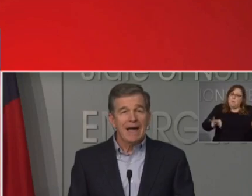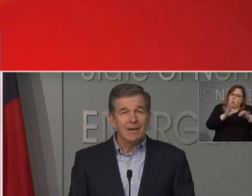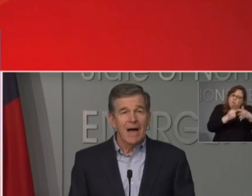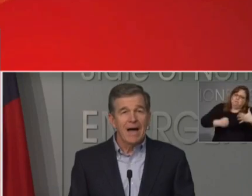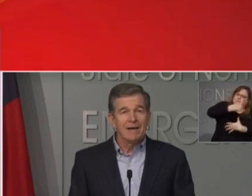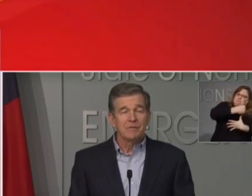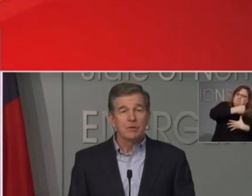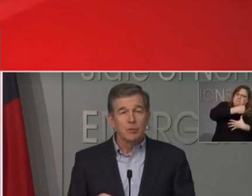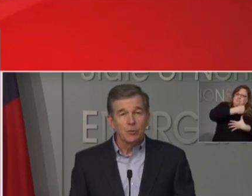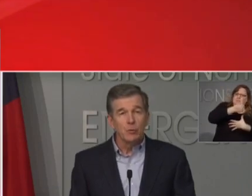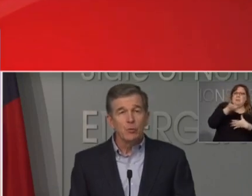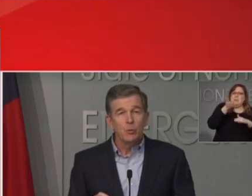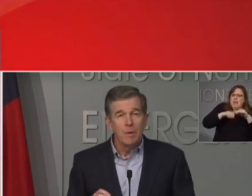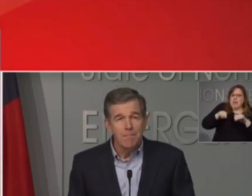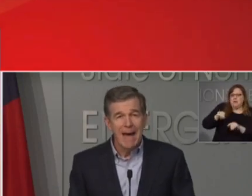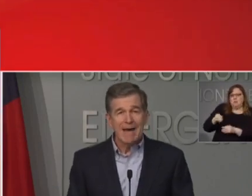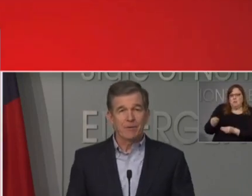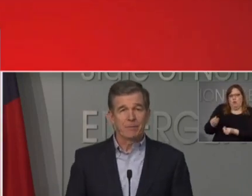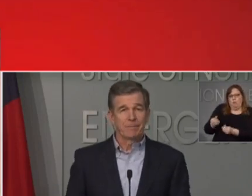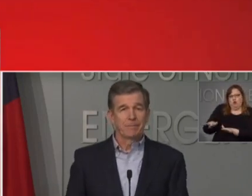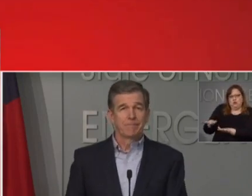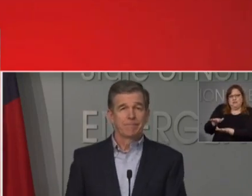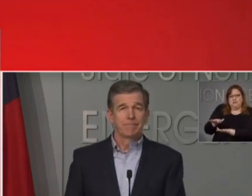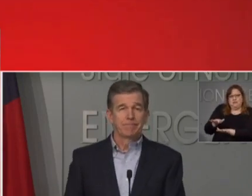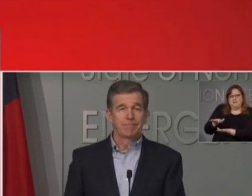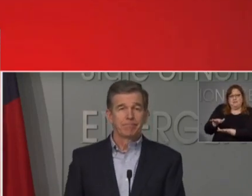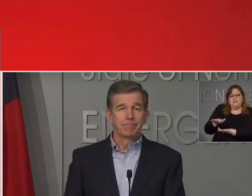Black lives do matter.